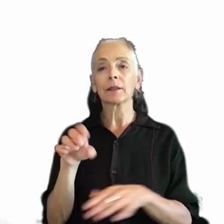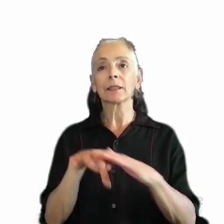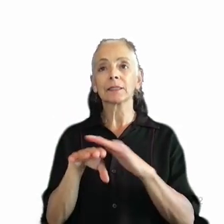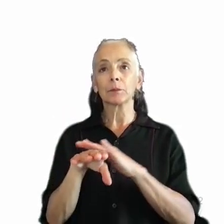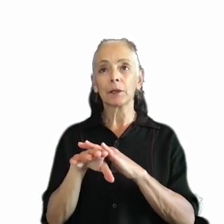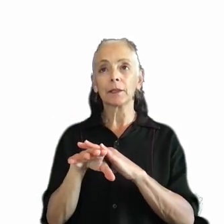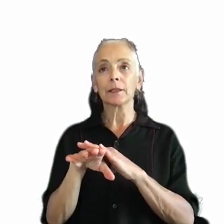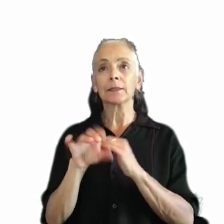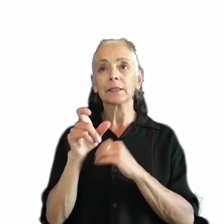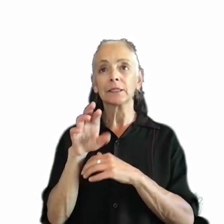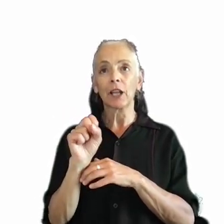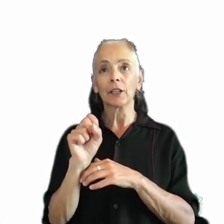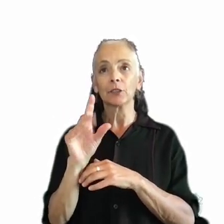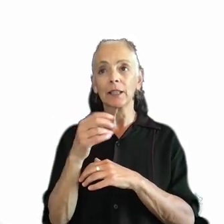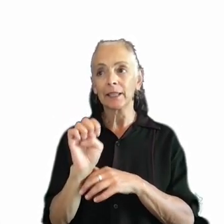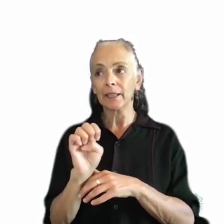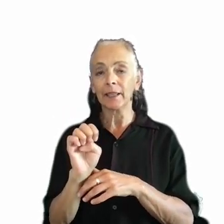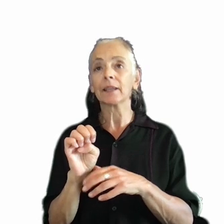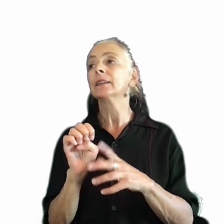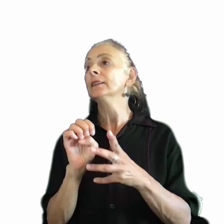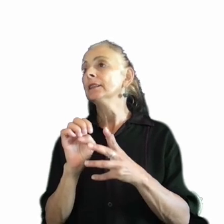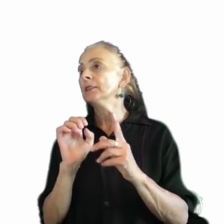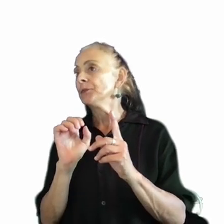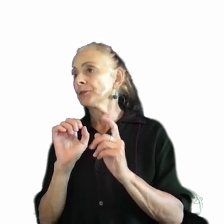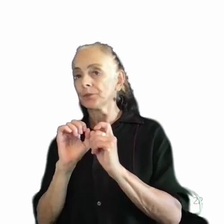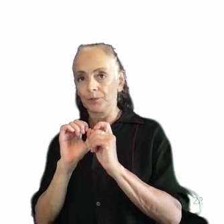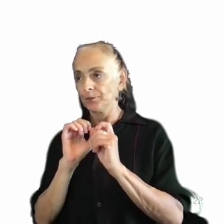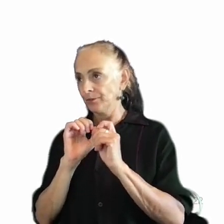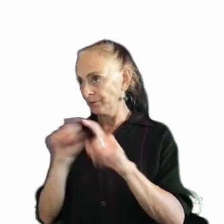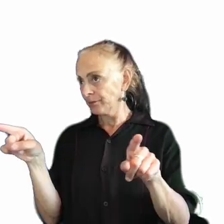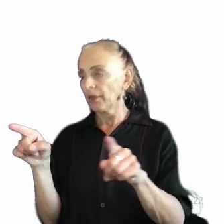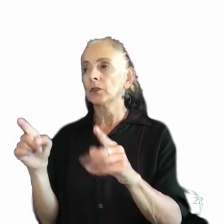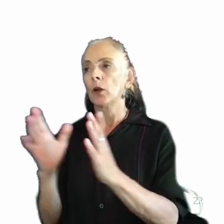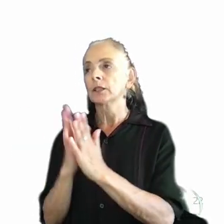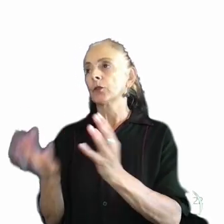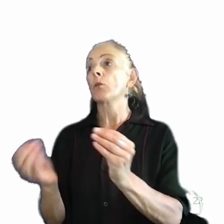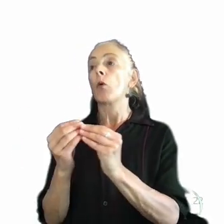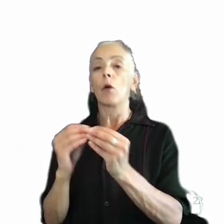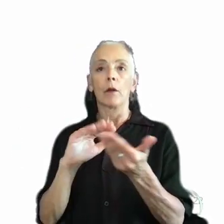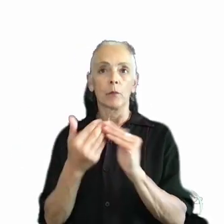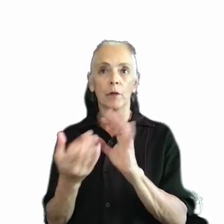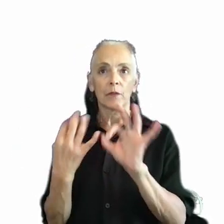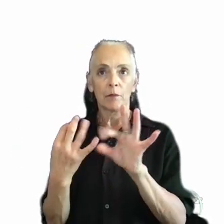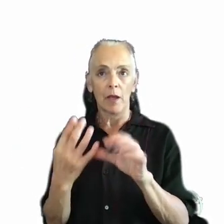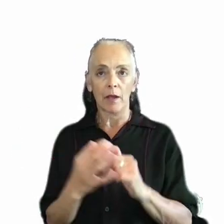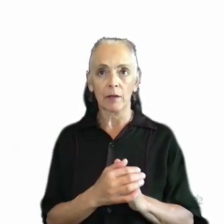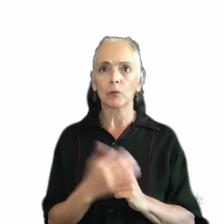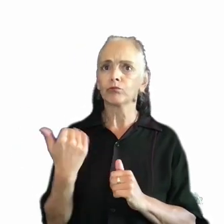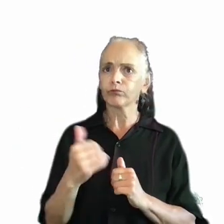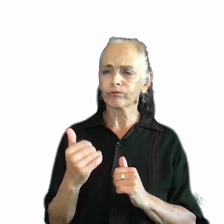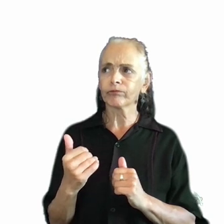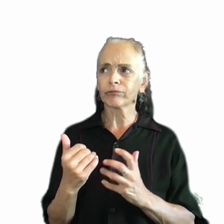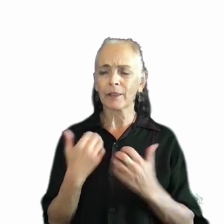get additional community feedback and then continue improving upon the feature. So they really combined a lot of the different